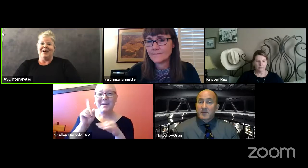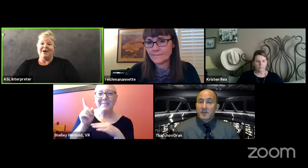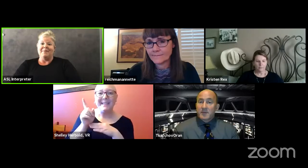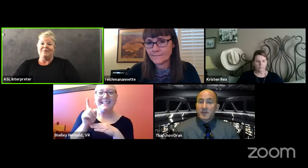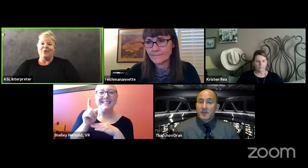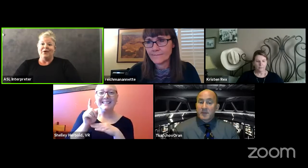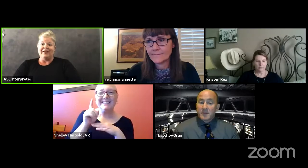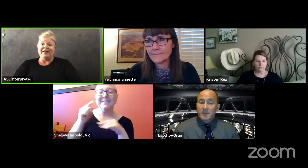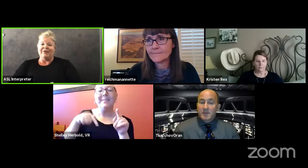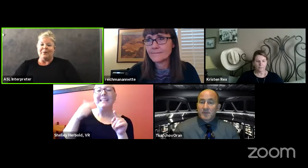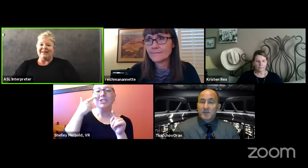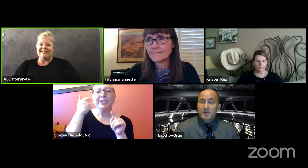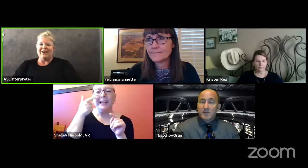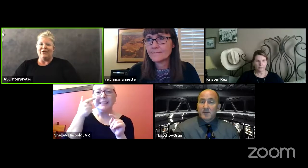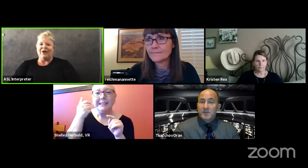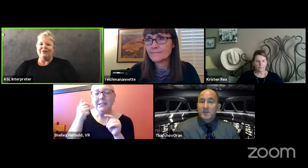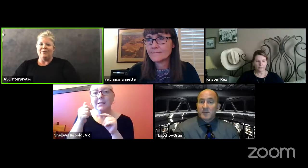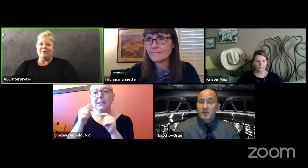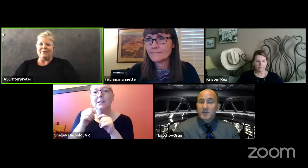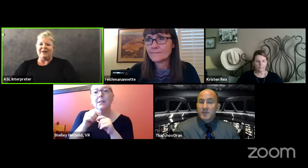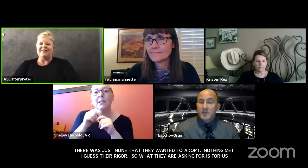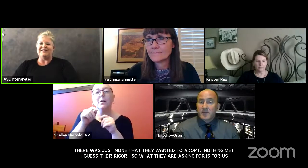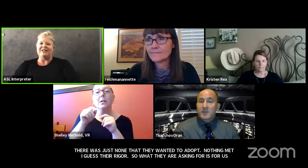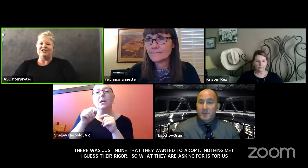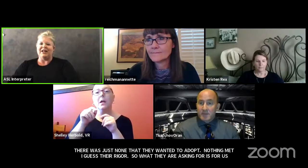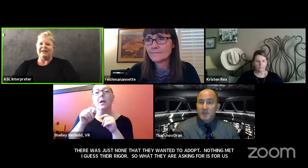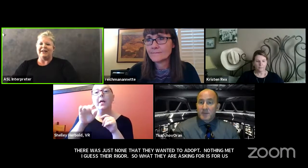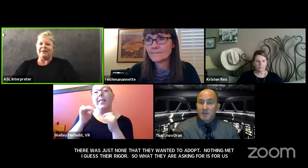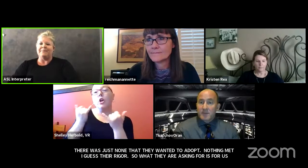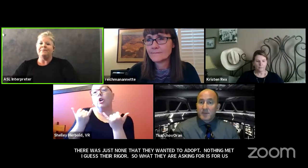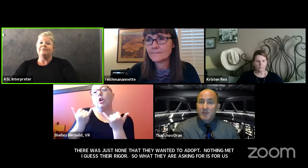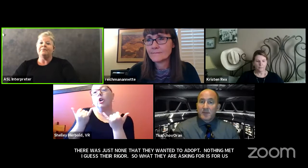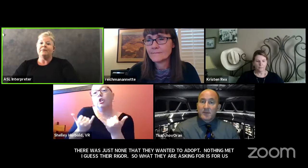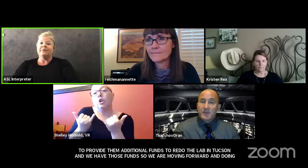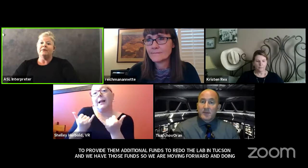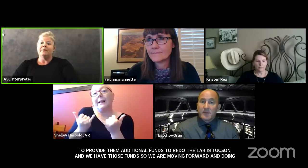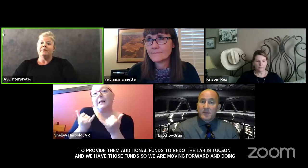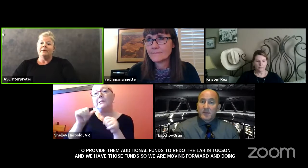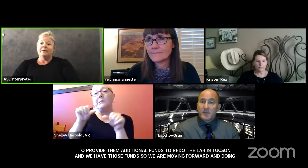um orin if you don't mind staying on for a moment this is shelley again